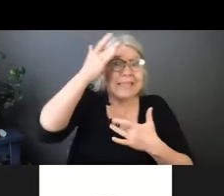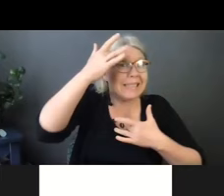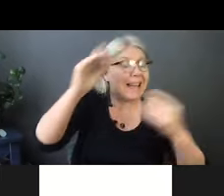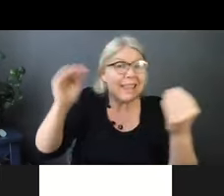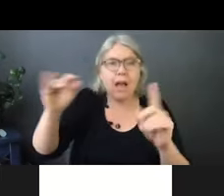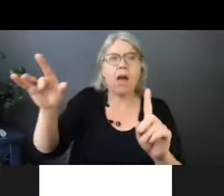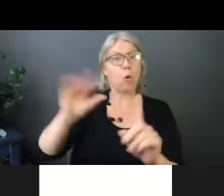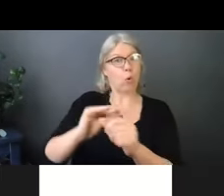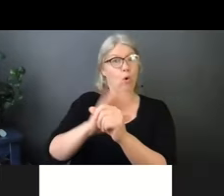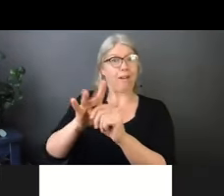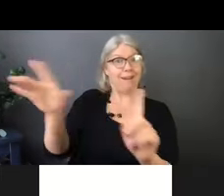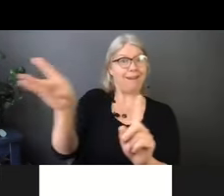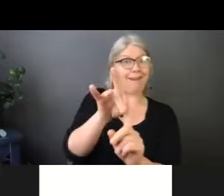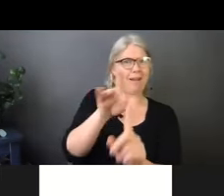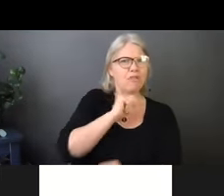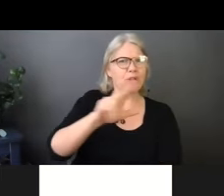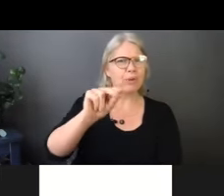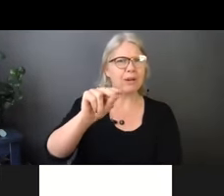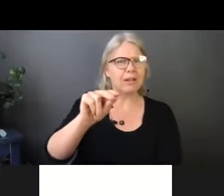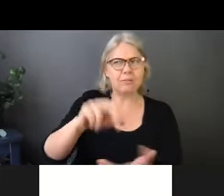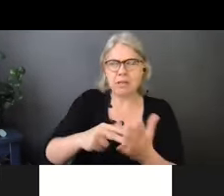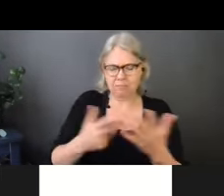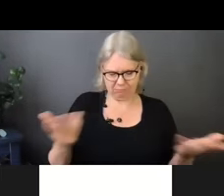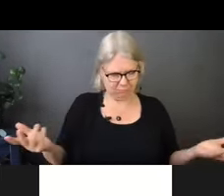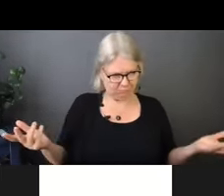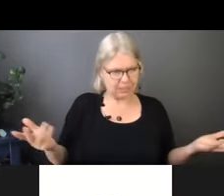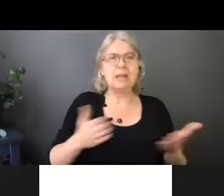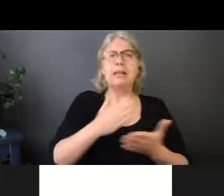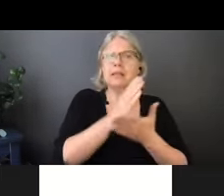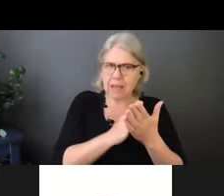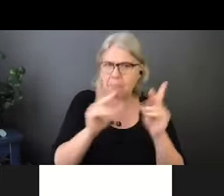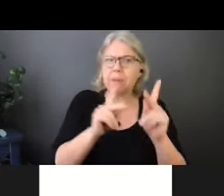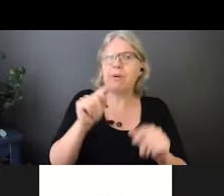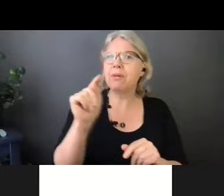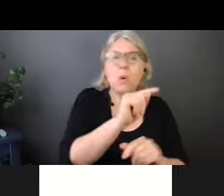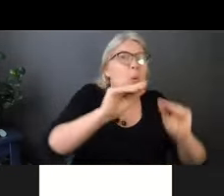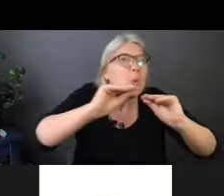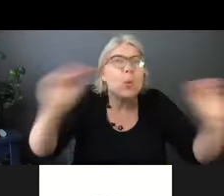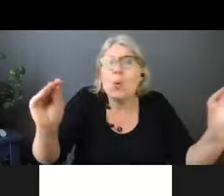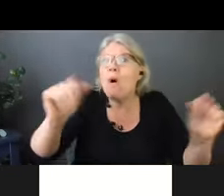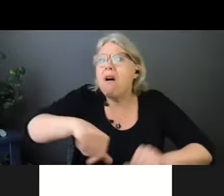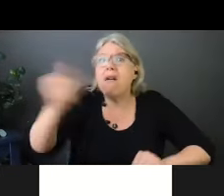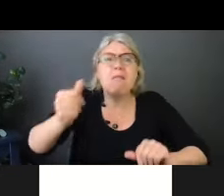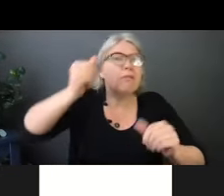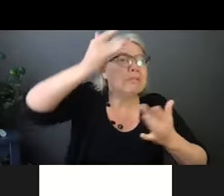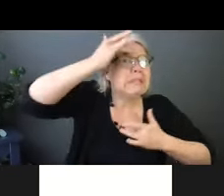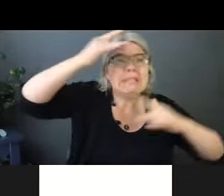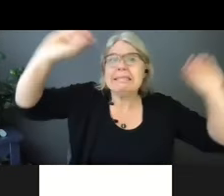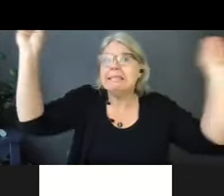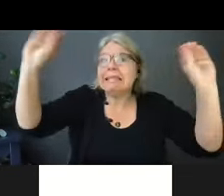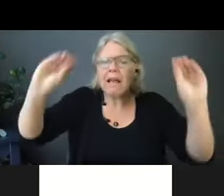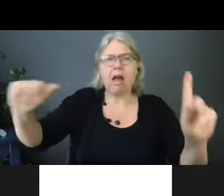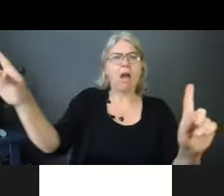of COVID-19. So how is it that some people with no chronic disease process are impacted